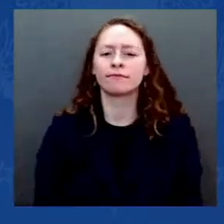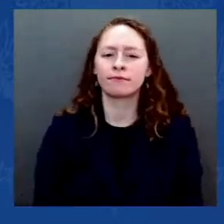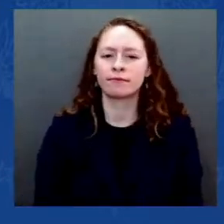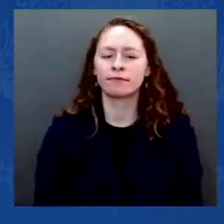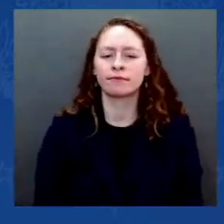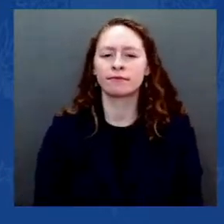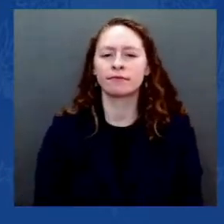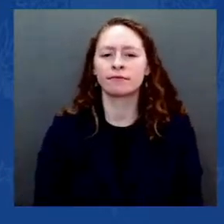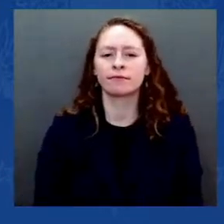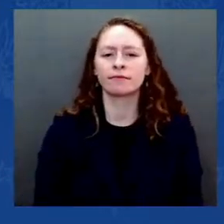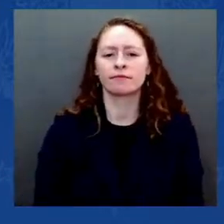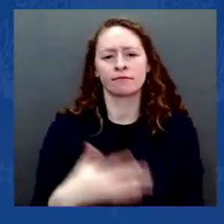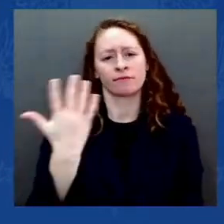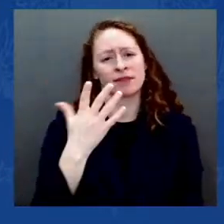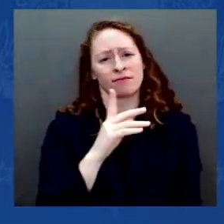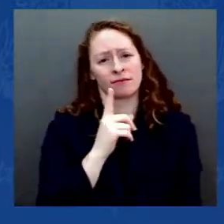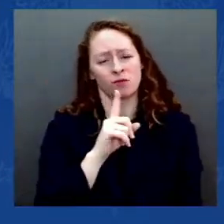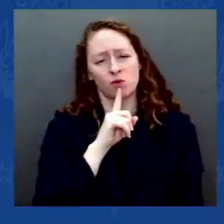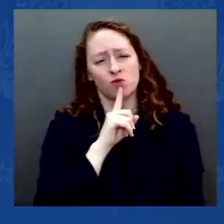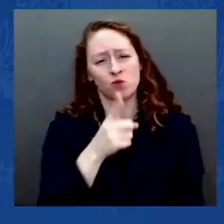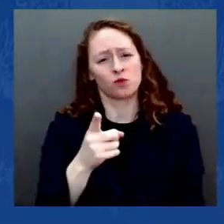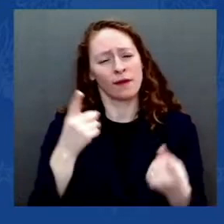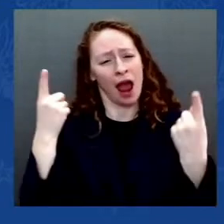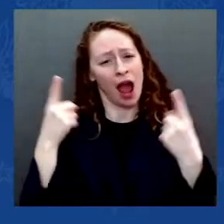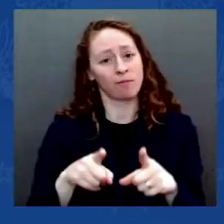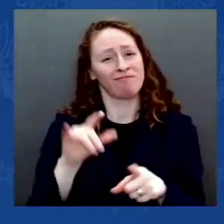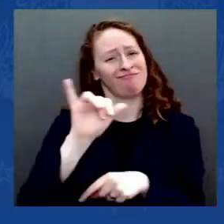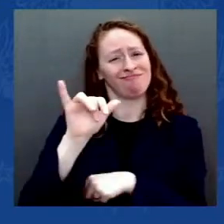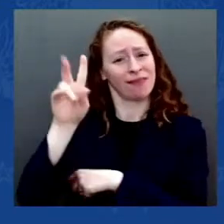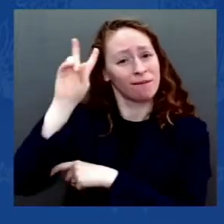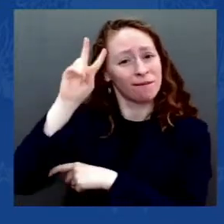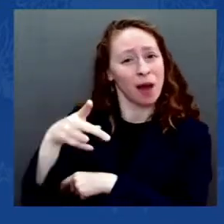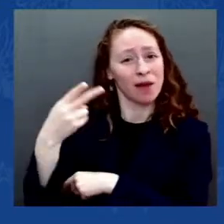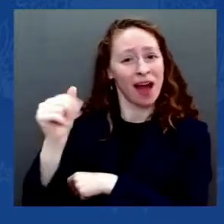I and the whole world saw with our own eyes.